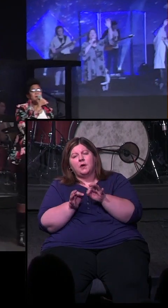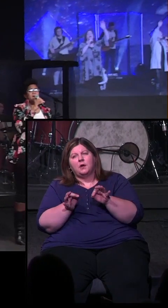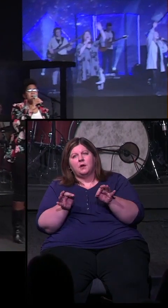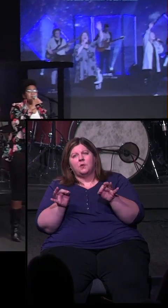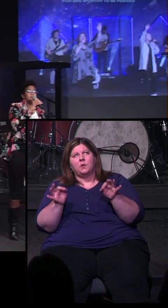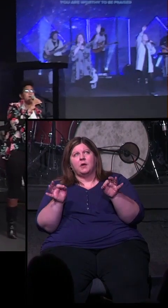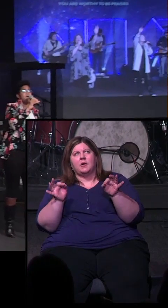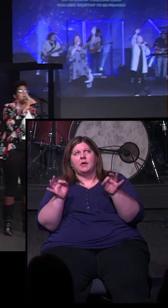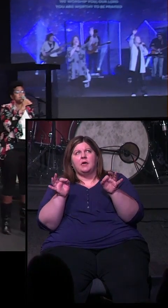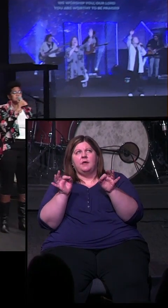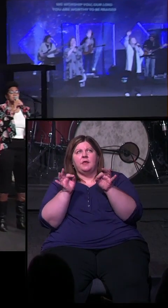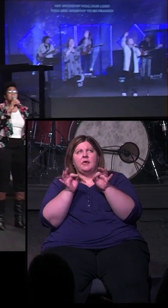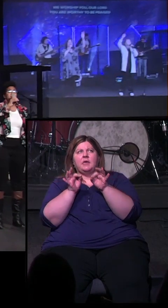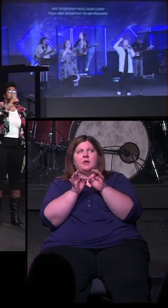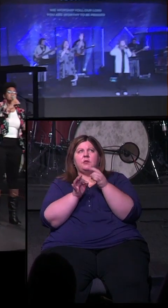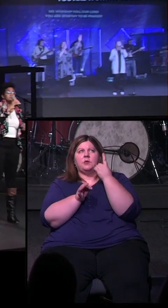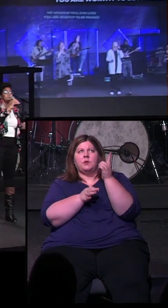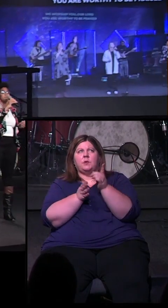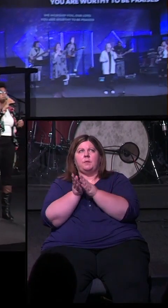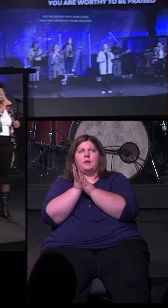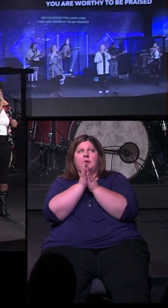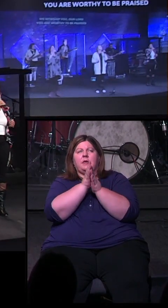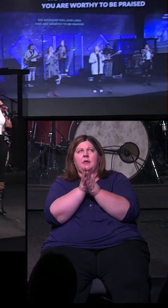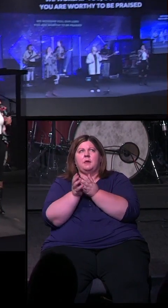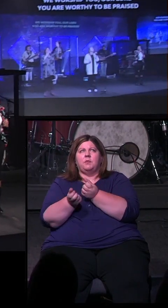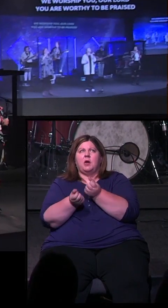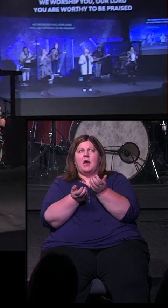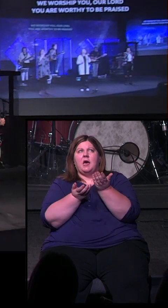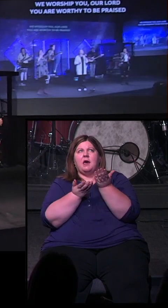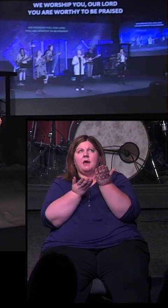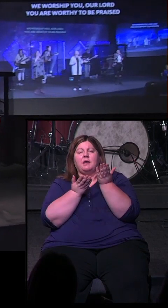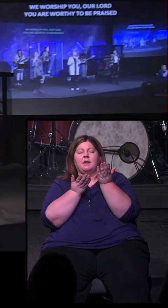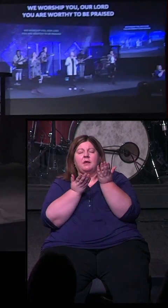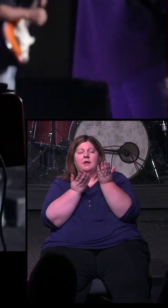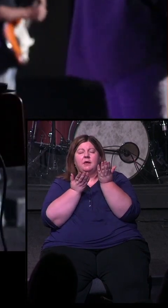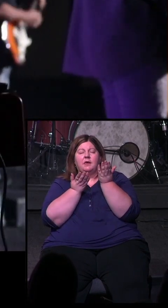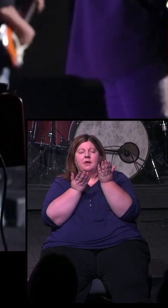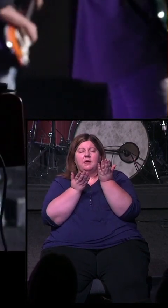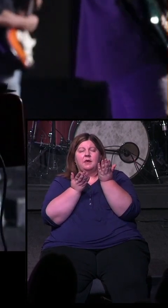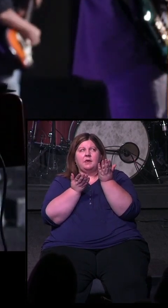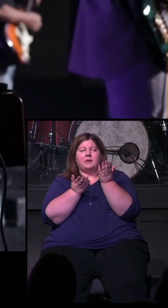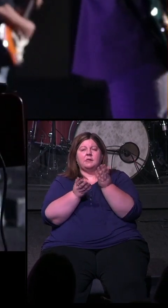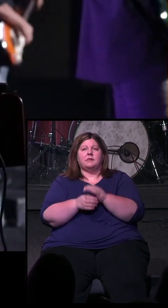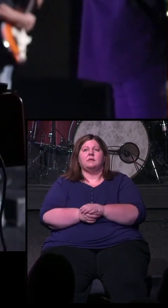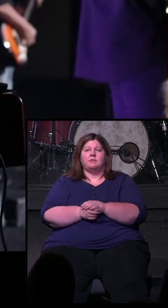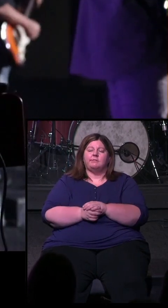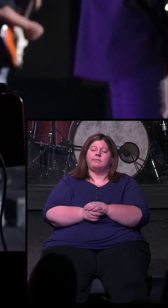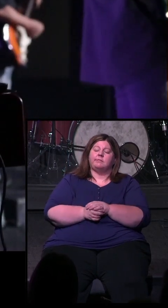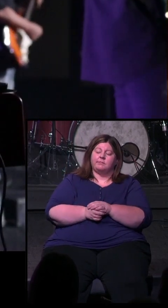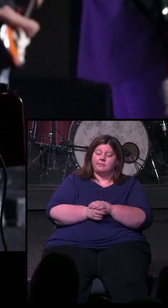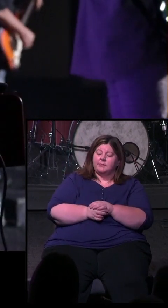are worthy to be praised. We give you